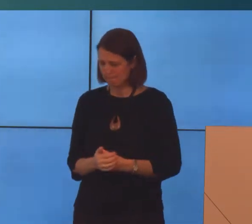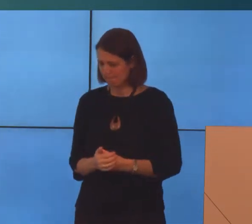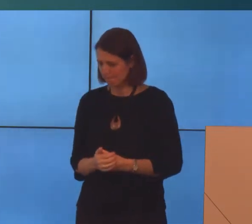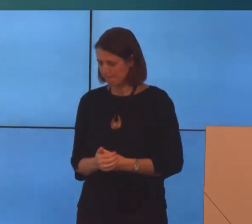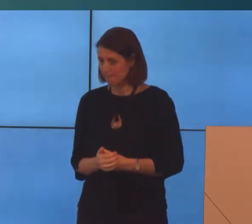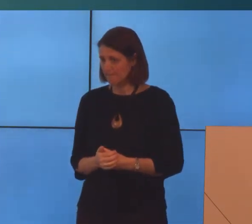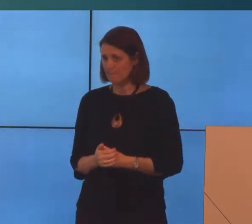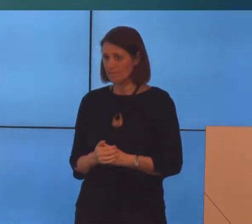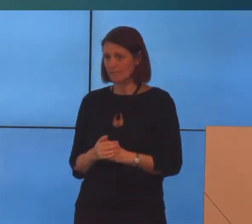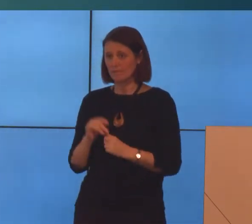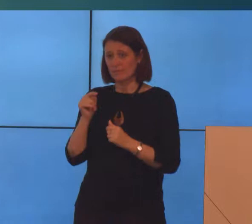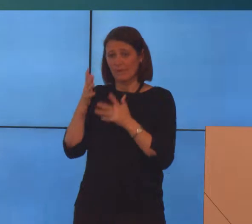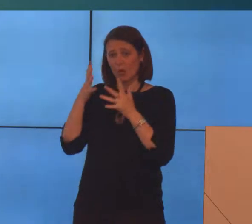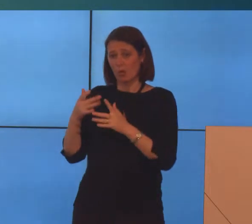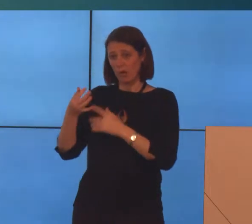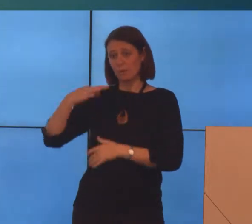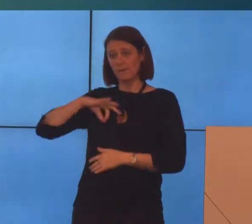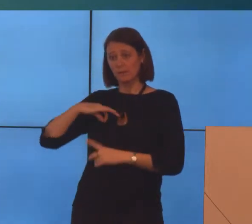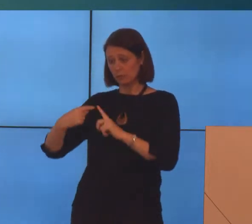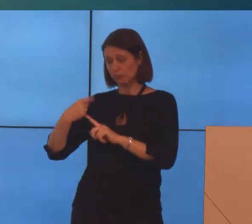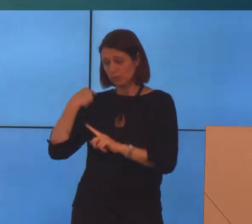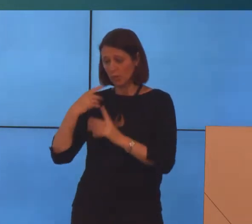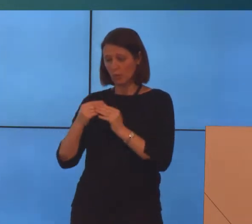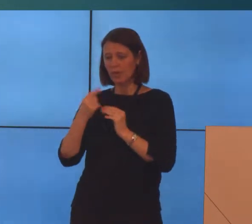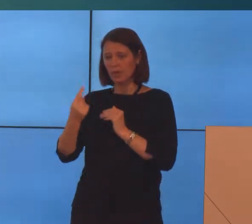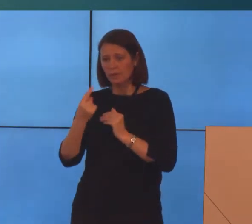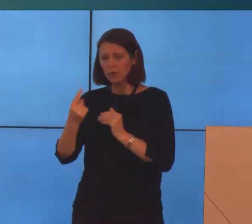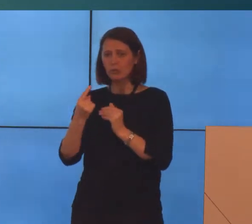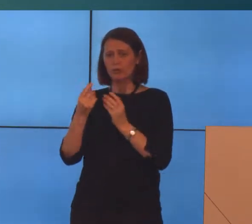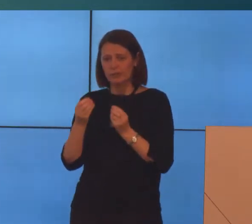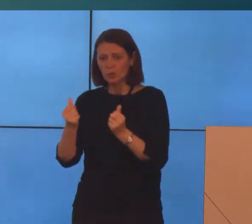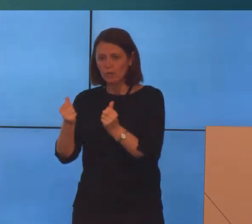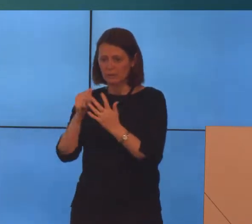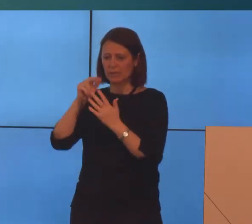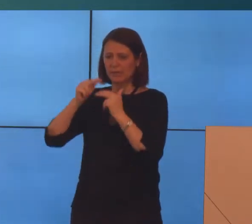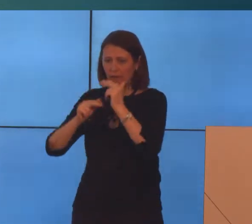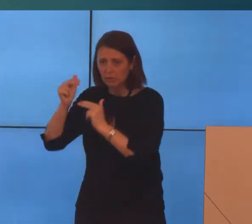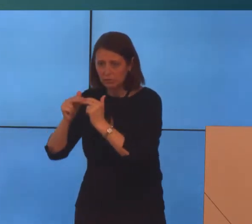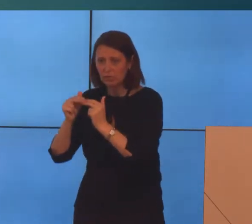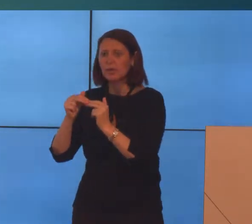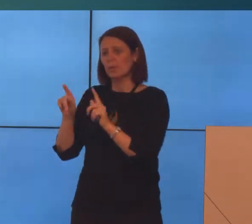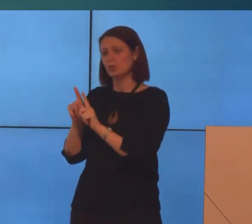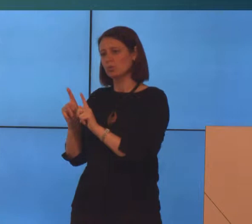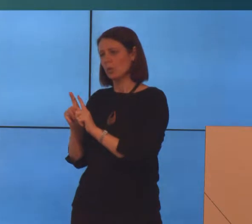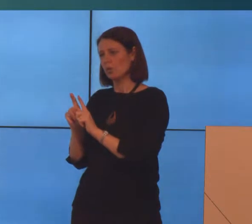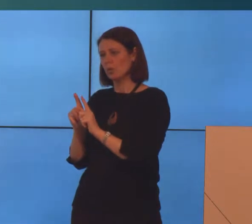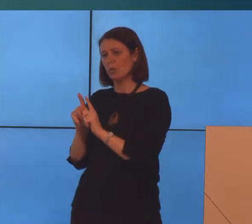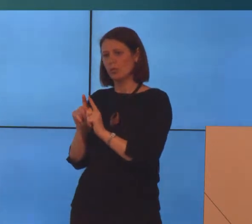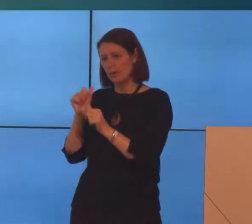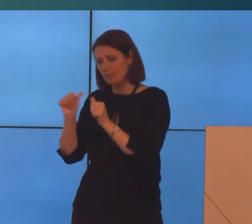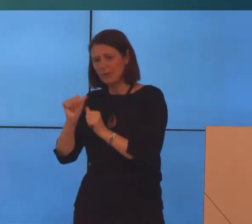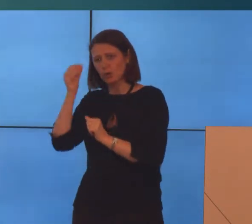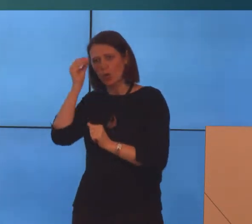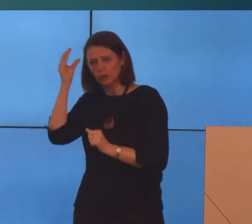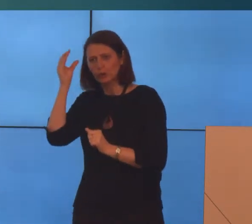And that's had a lot of benefits, both in terms of the individual resources that have been developed, but also in terms of better knowledge of